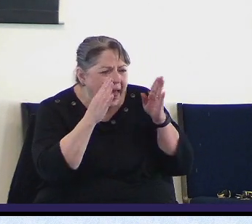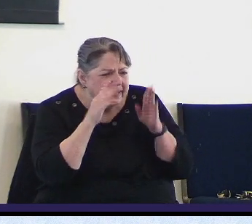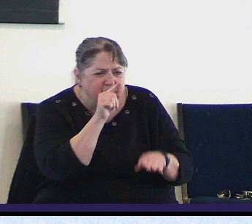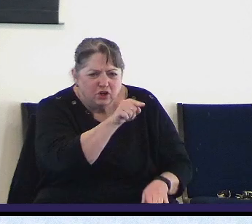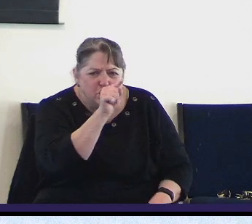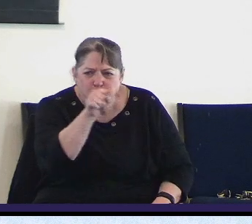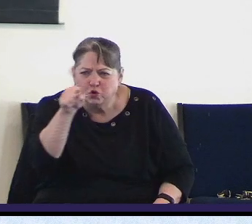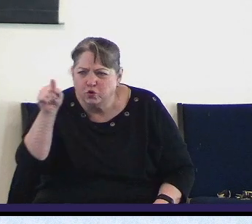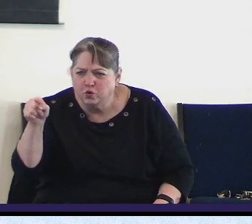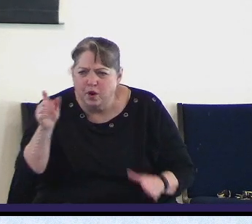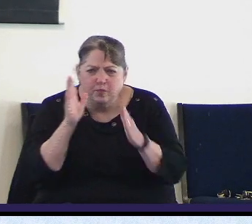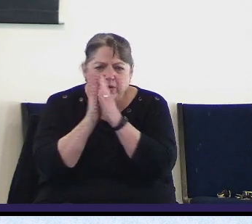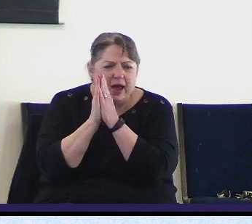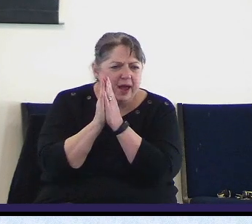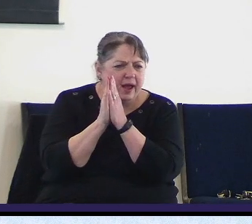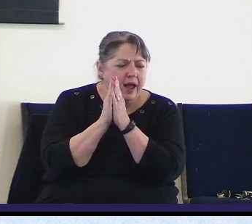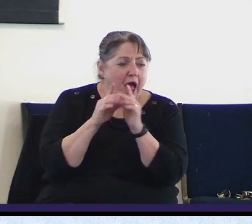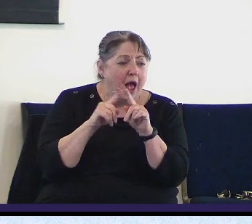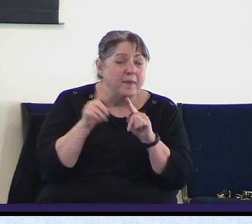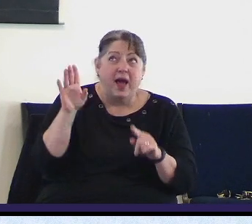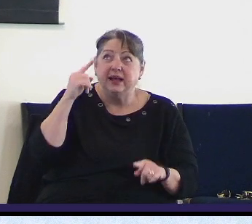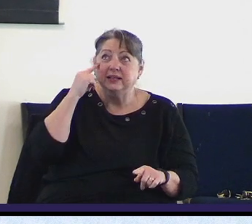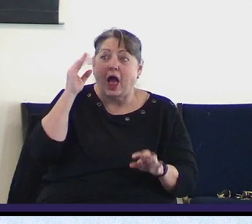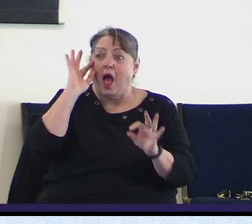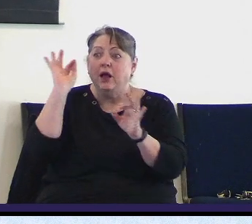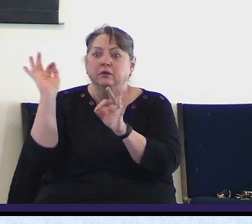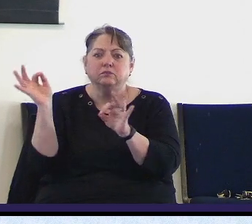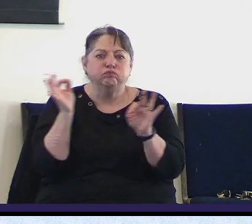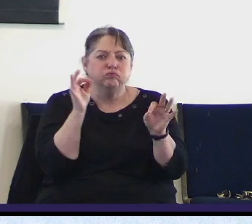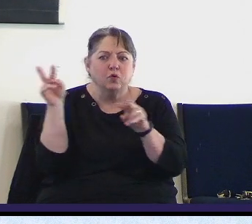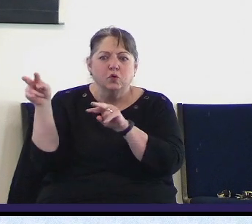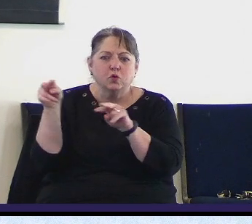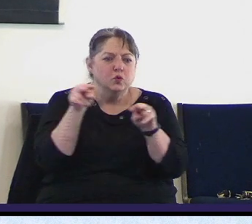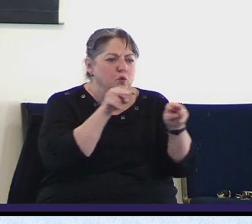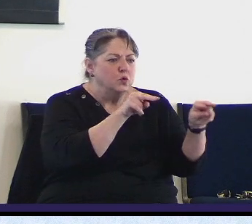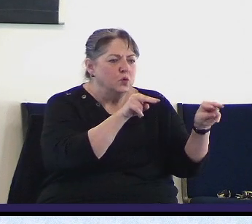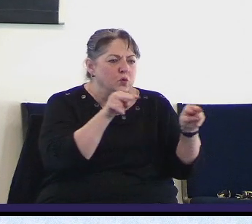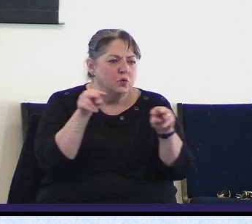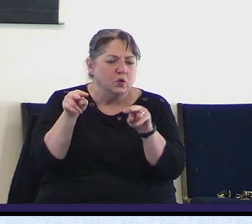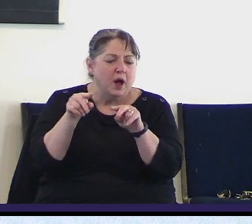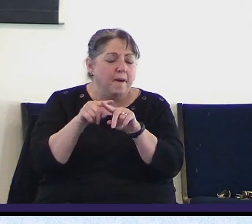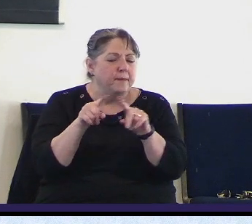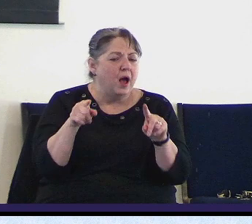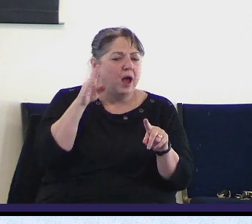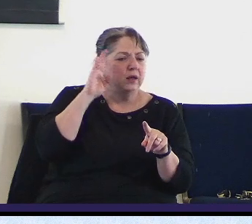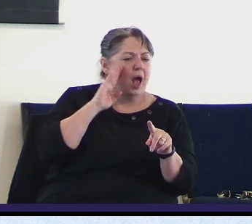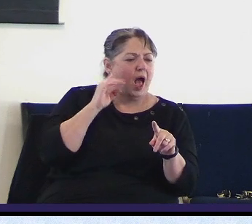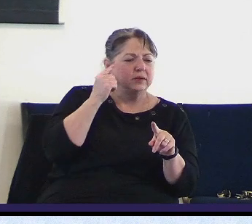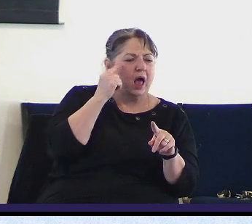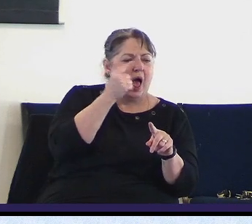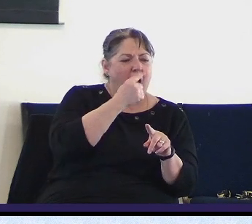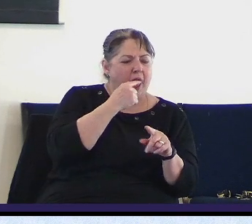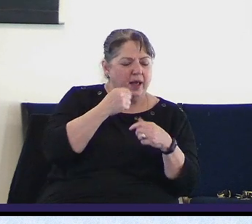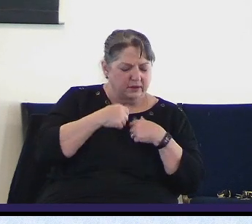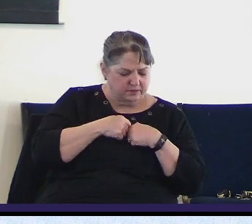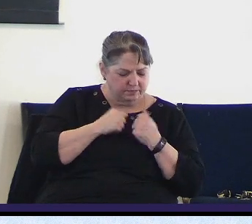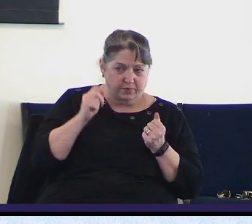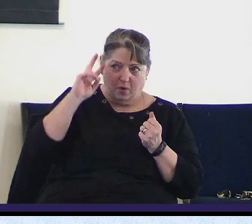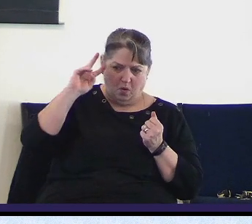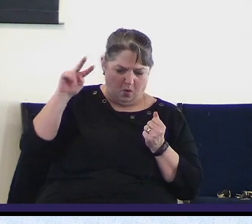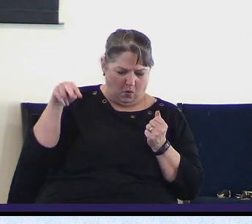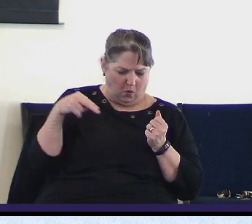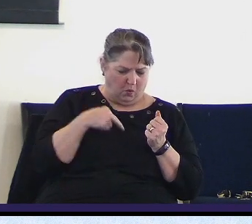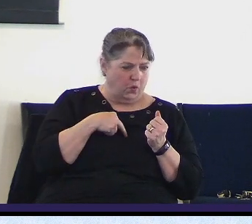but his eyes are open looking always looking in our hearts and when those two are connected